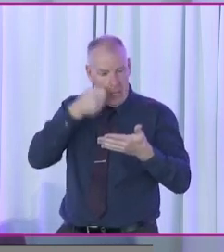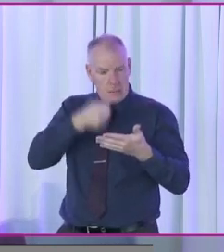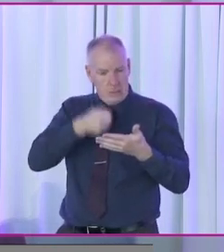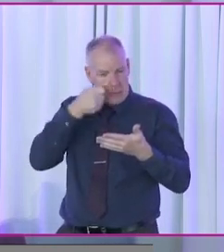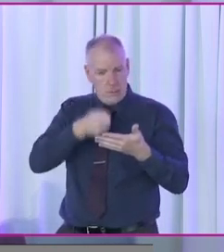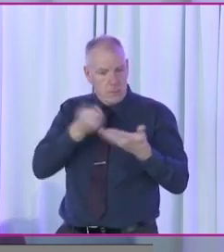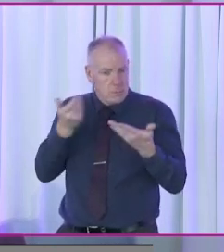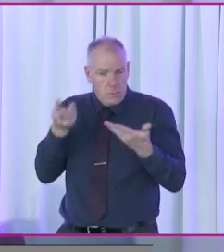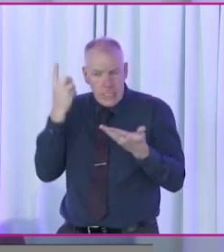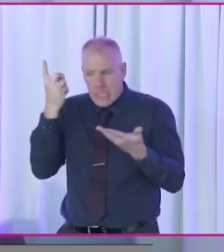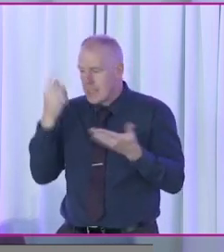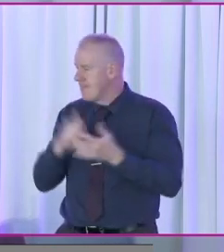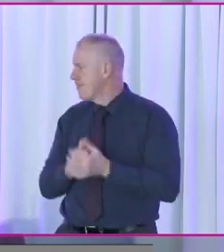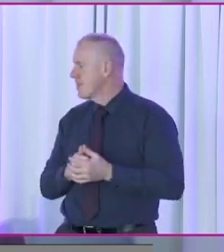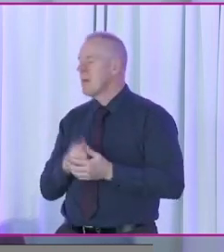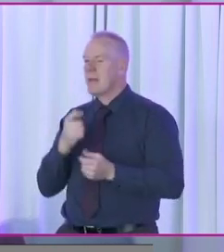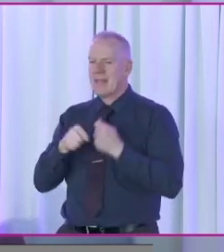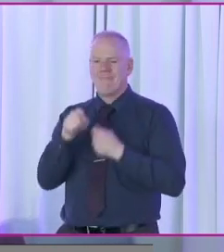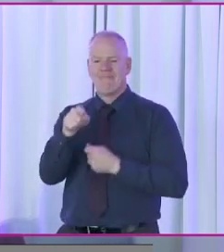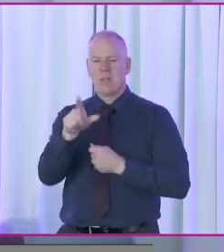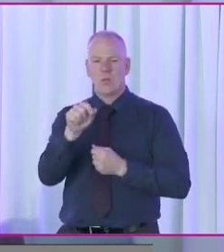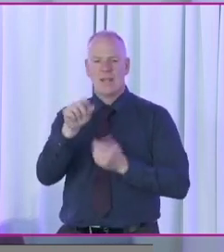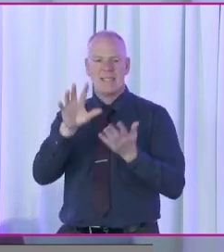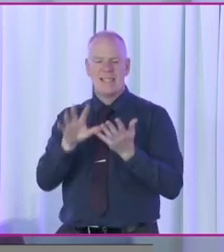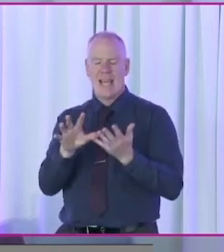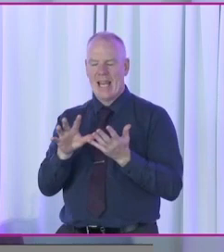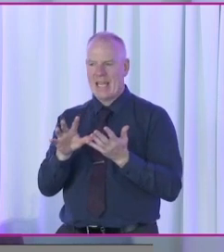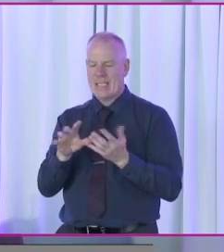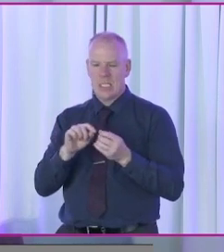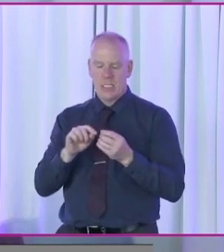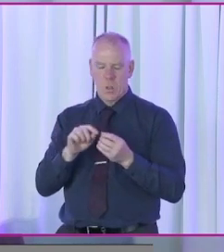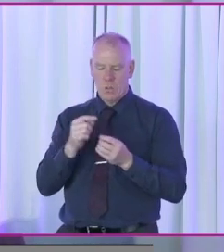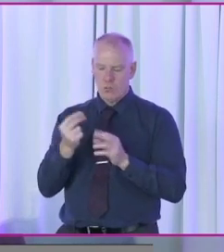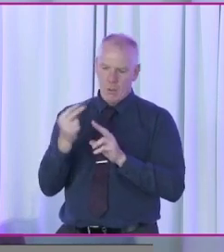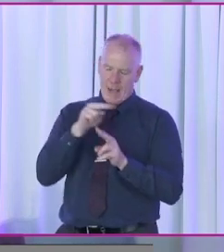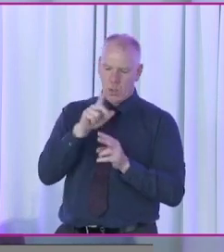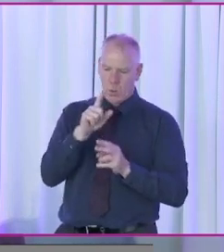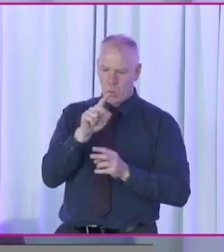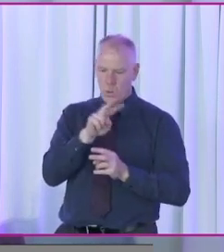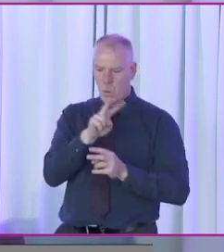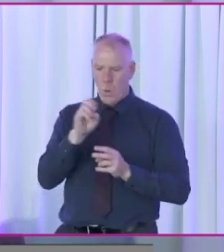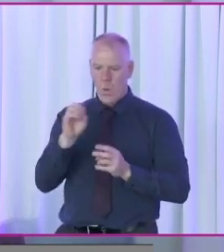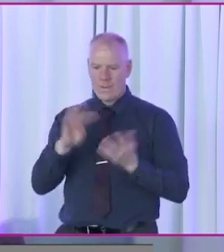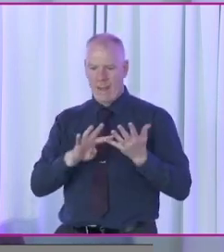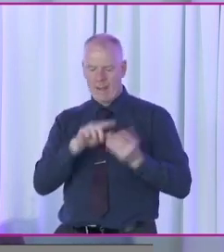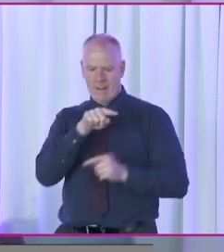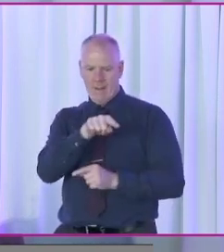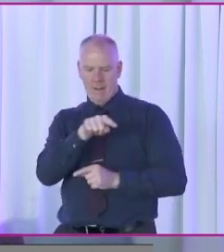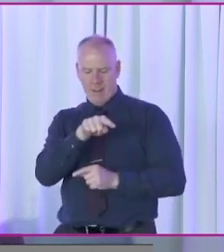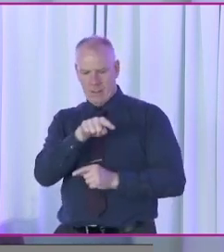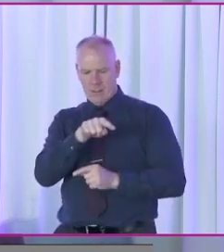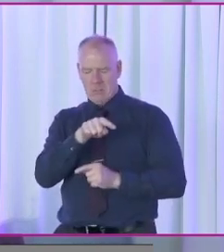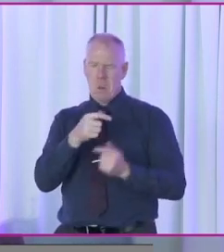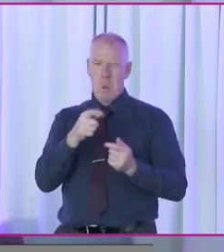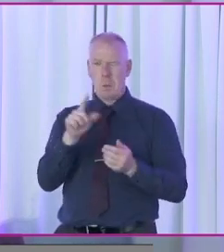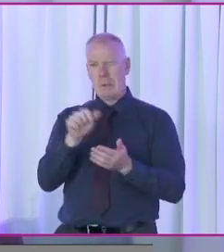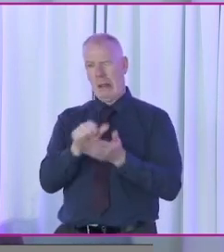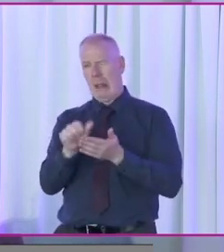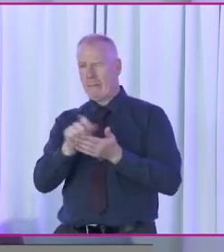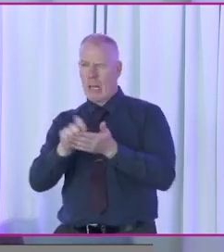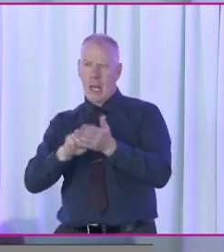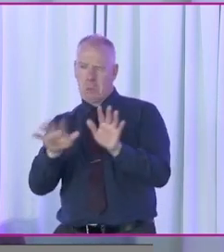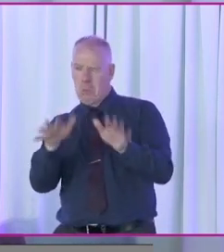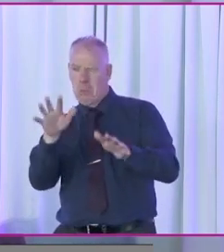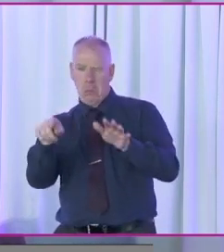all. But in 2010, I tried to vote, or 2009, I can't remember, and it might have been 2011 elections,